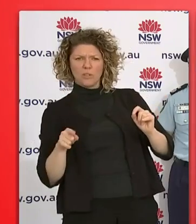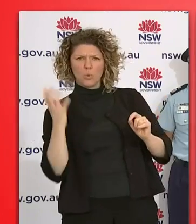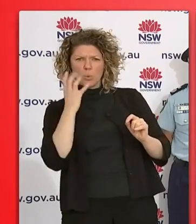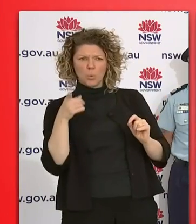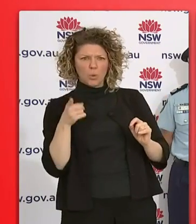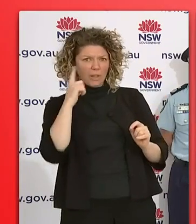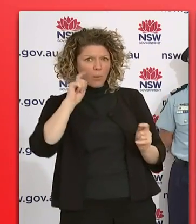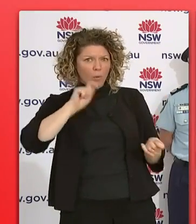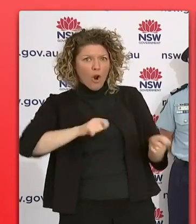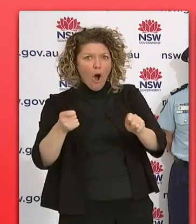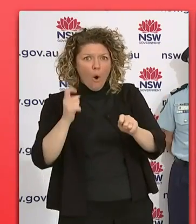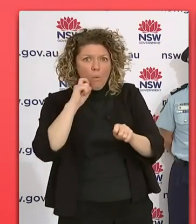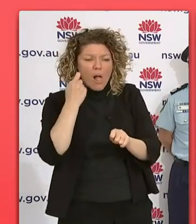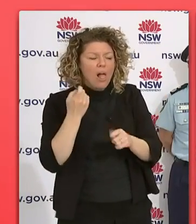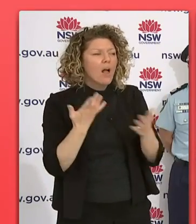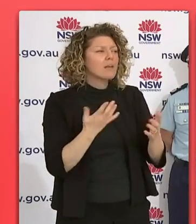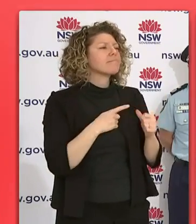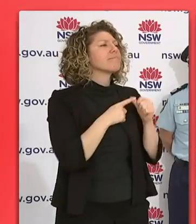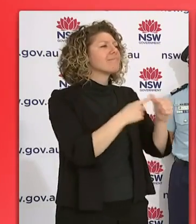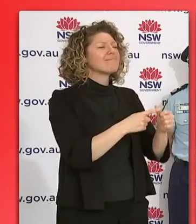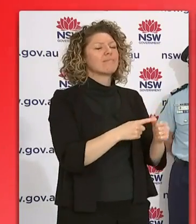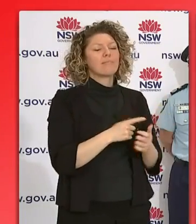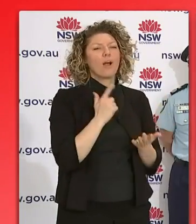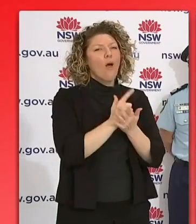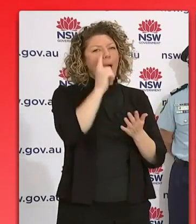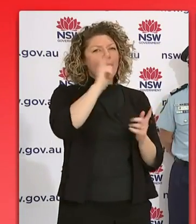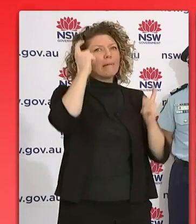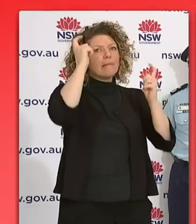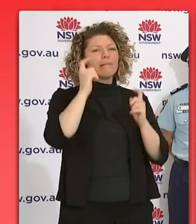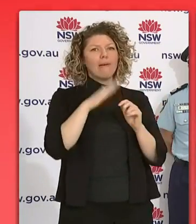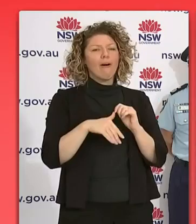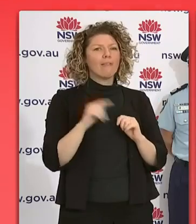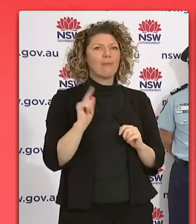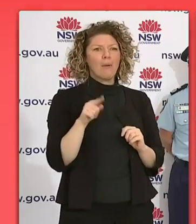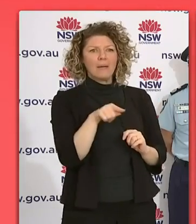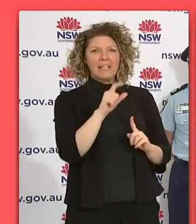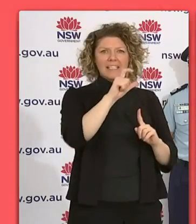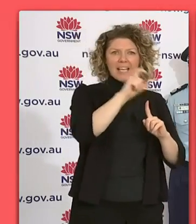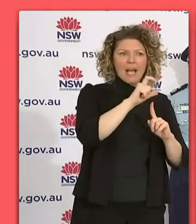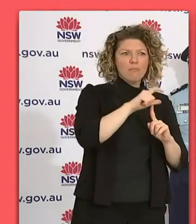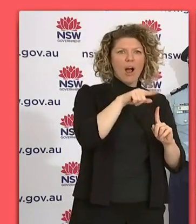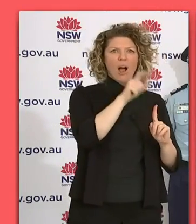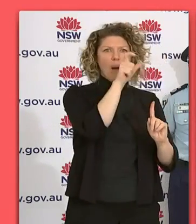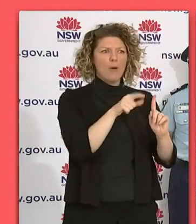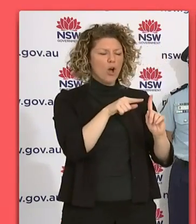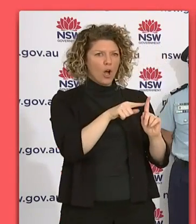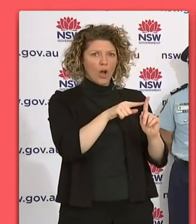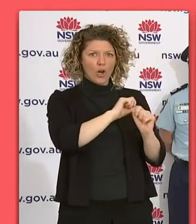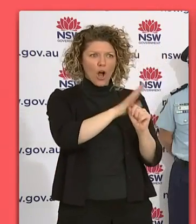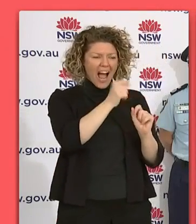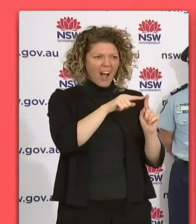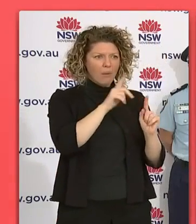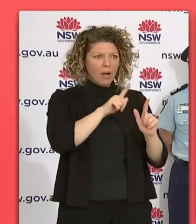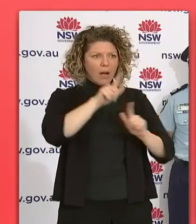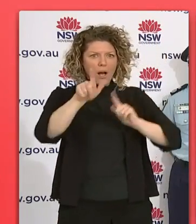advice. And I know that people are concerned about various movements that have occurred overnight from the ACT to parts of our South Coast. And we have had